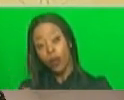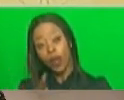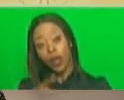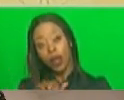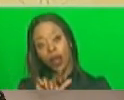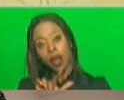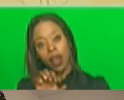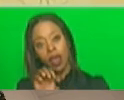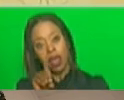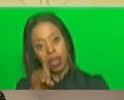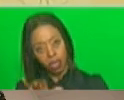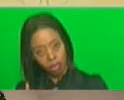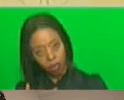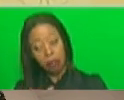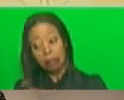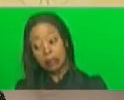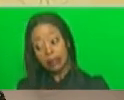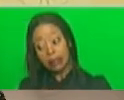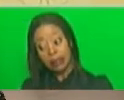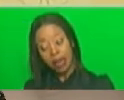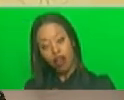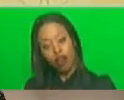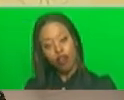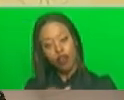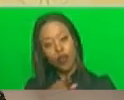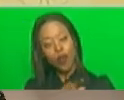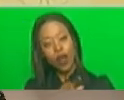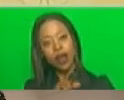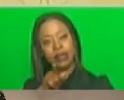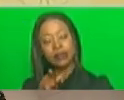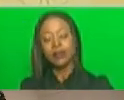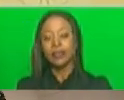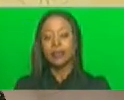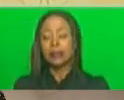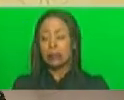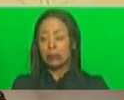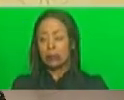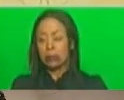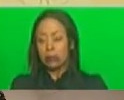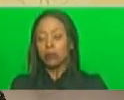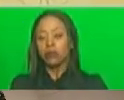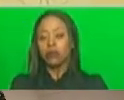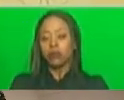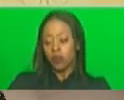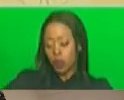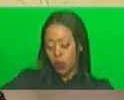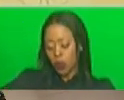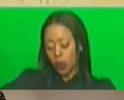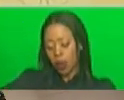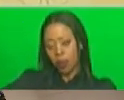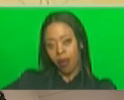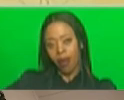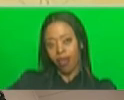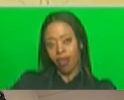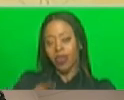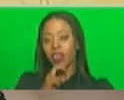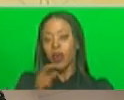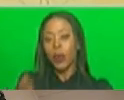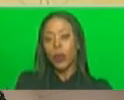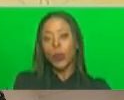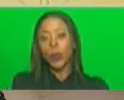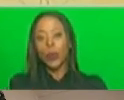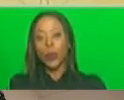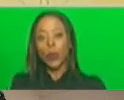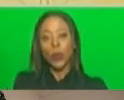can be directly attributed to a highly hazardous chemical used as a pesticide